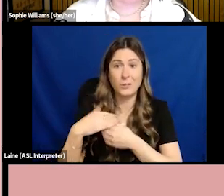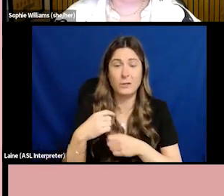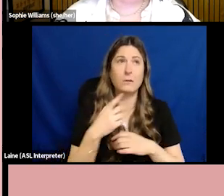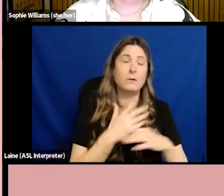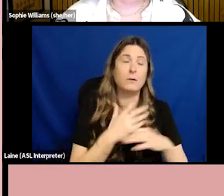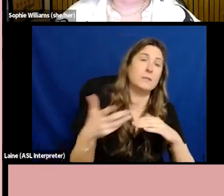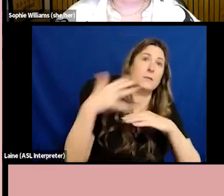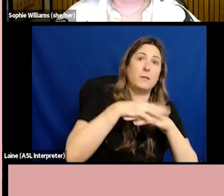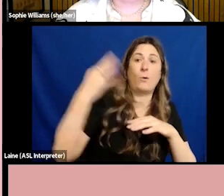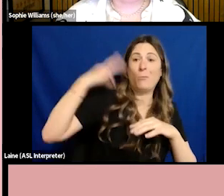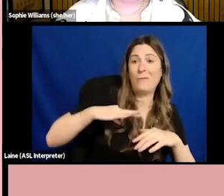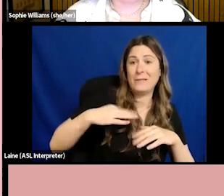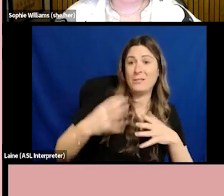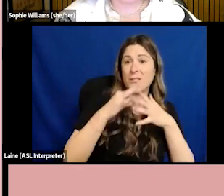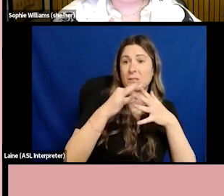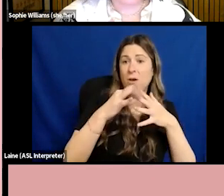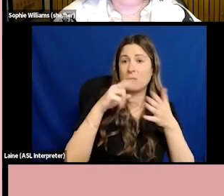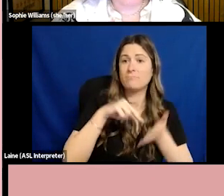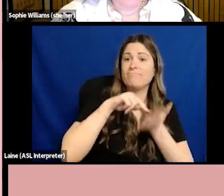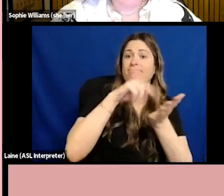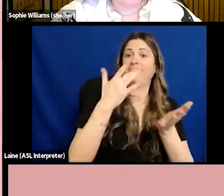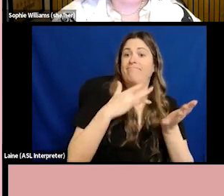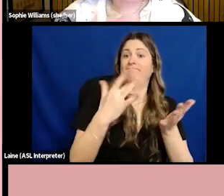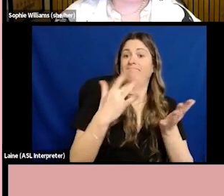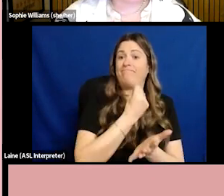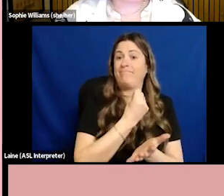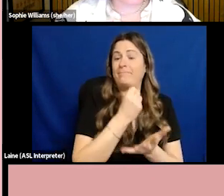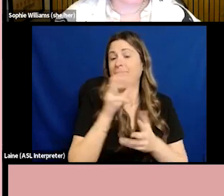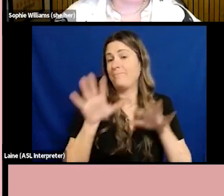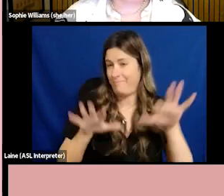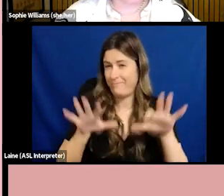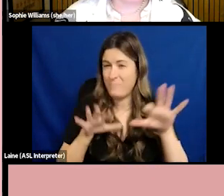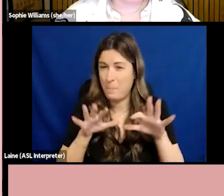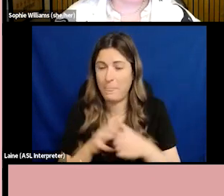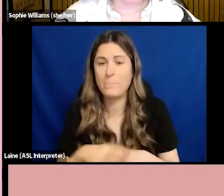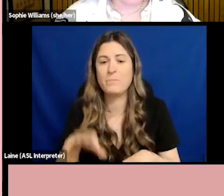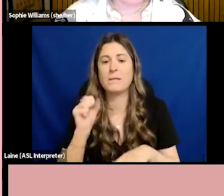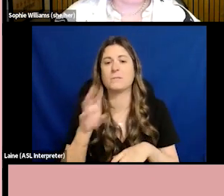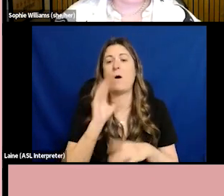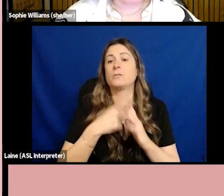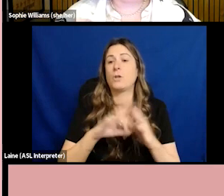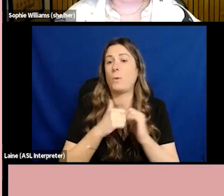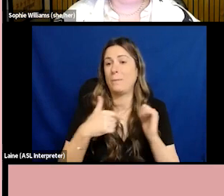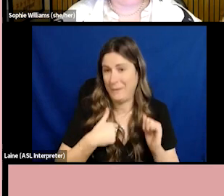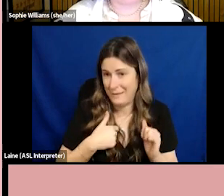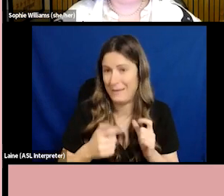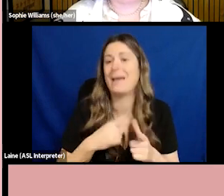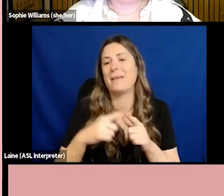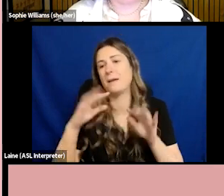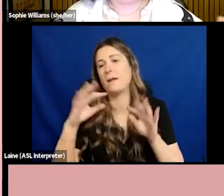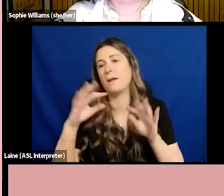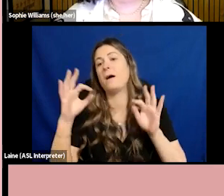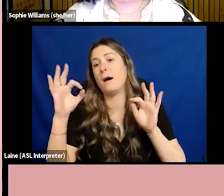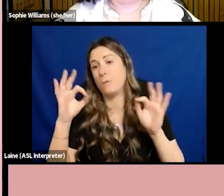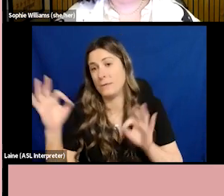is the most important first step, I think. So I'll start with me. Then maybe it's easier for you. Although I'm black and a